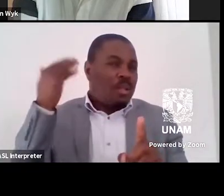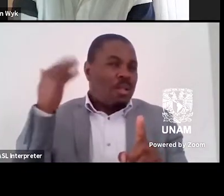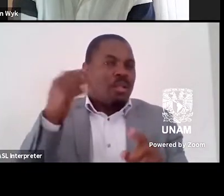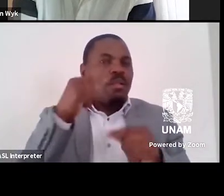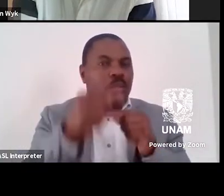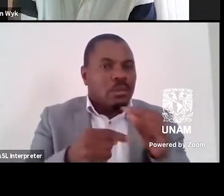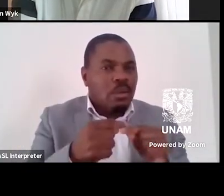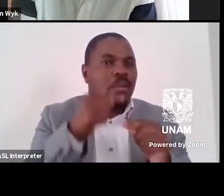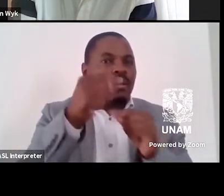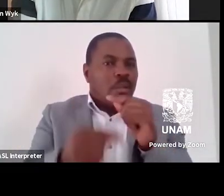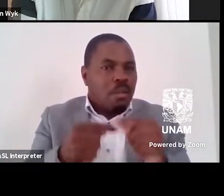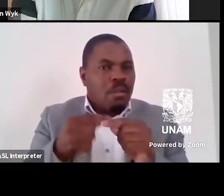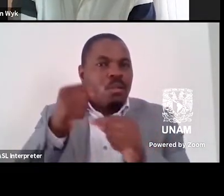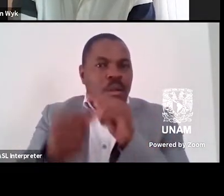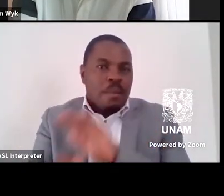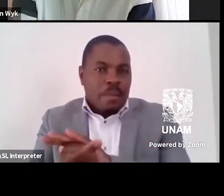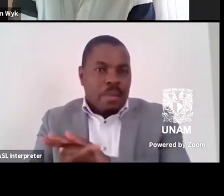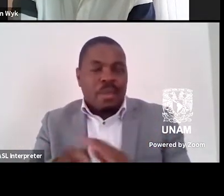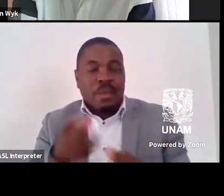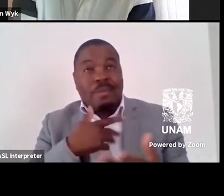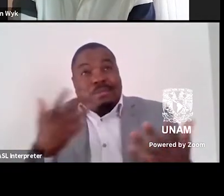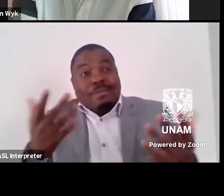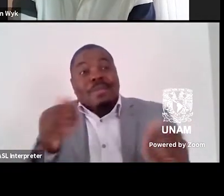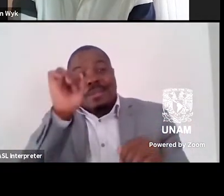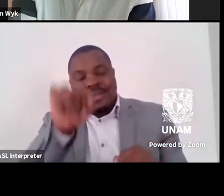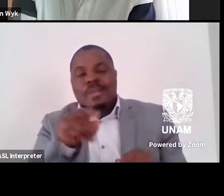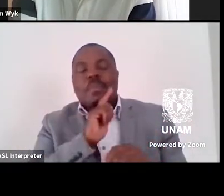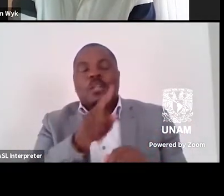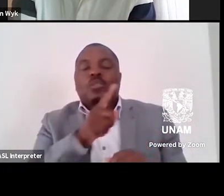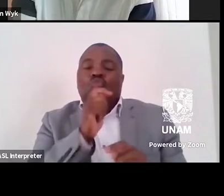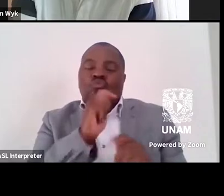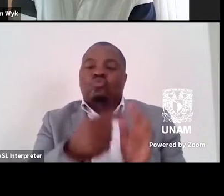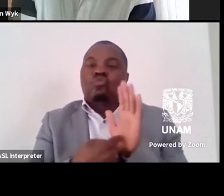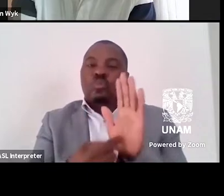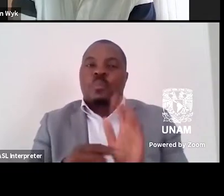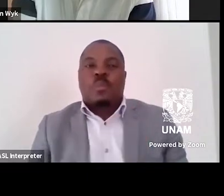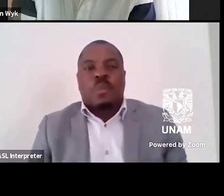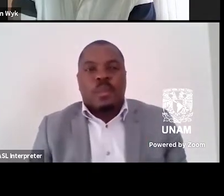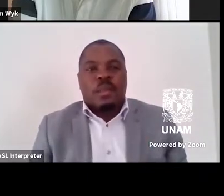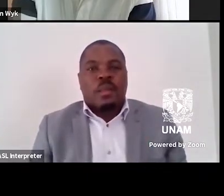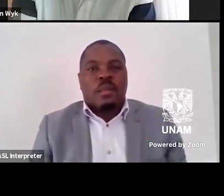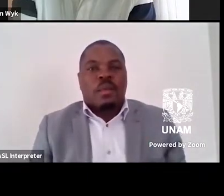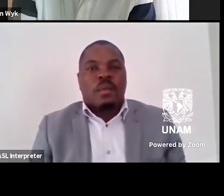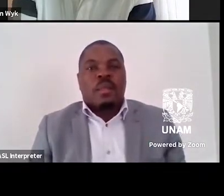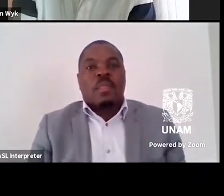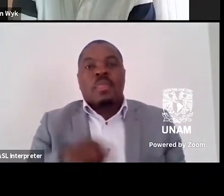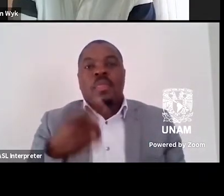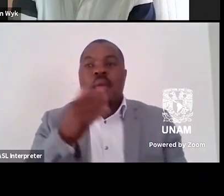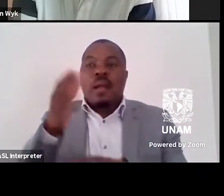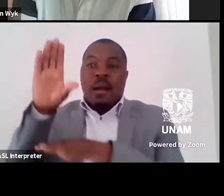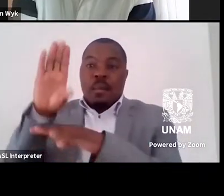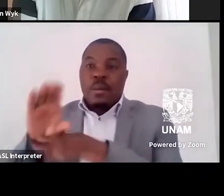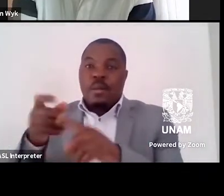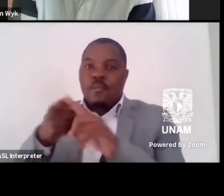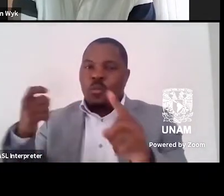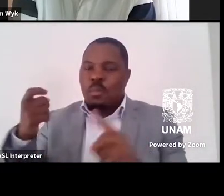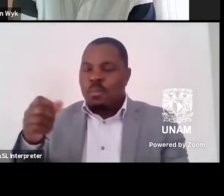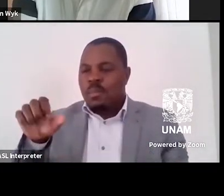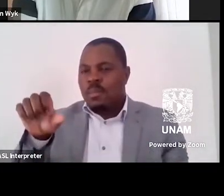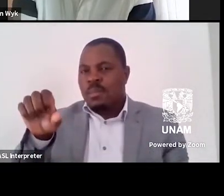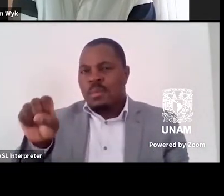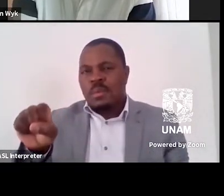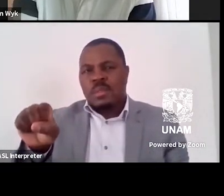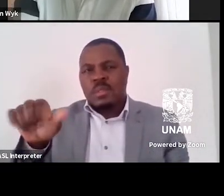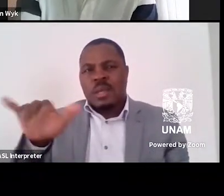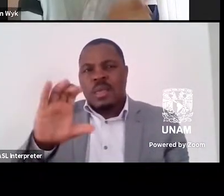It seems ironical, but it is symptomatic. The concept of gore capitalism coined by Sayac Valencia is